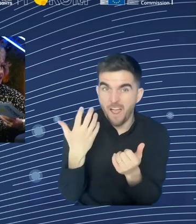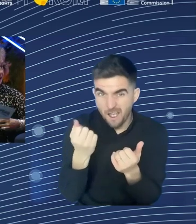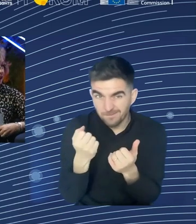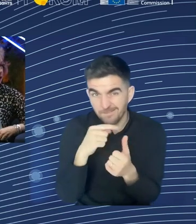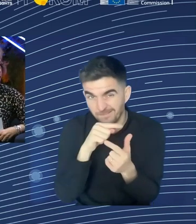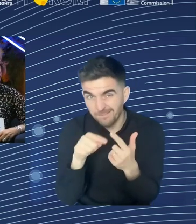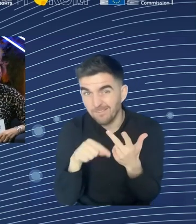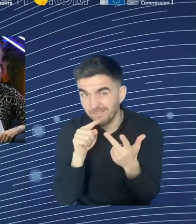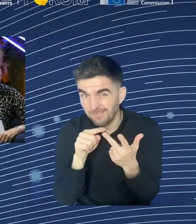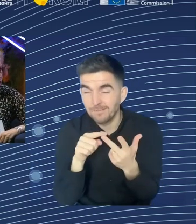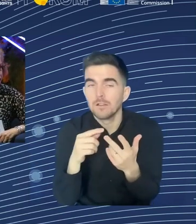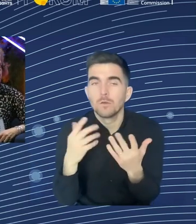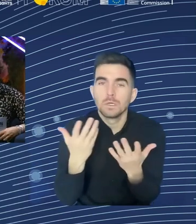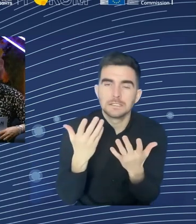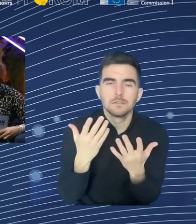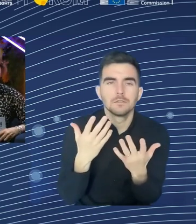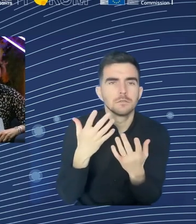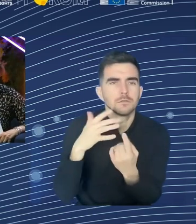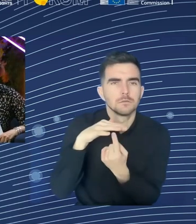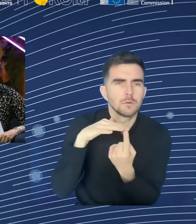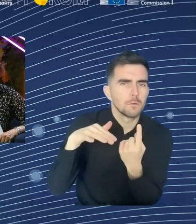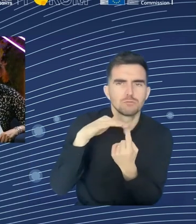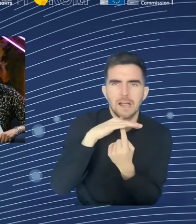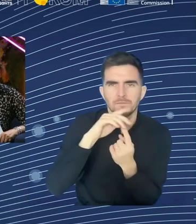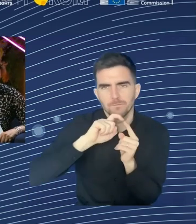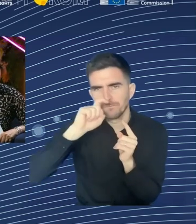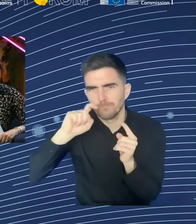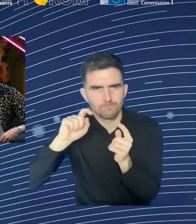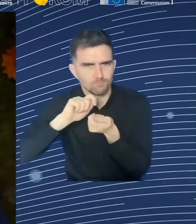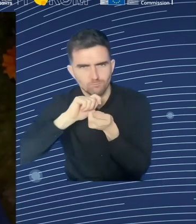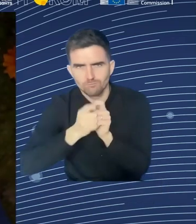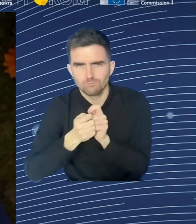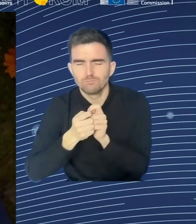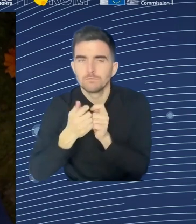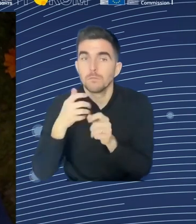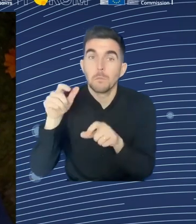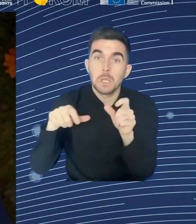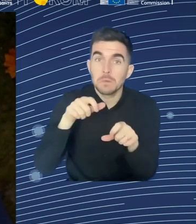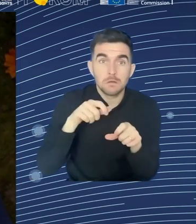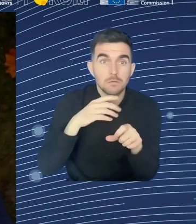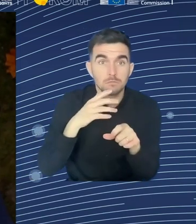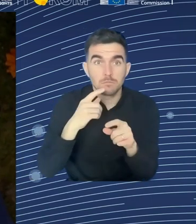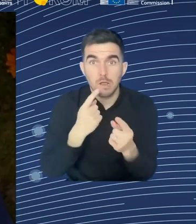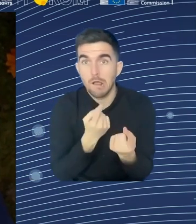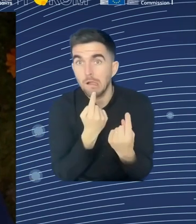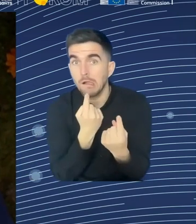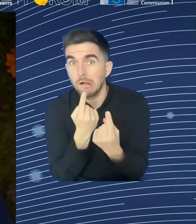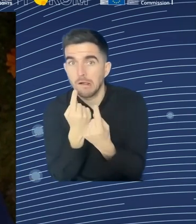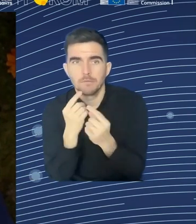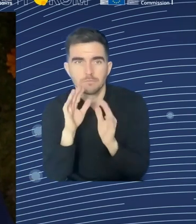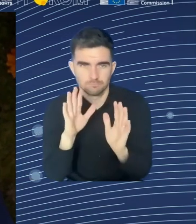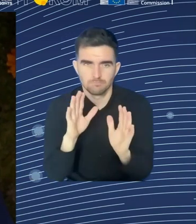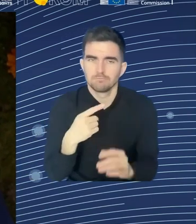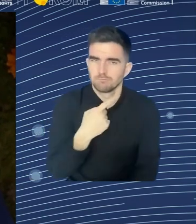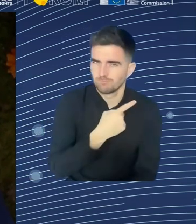and, you know, what are, in your view, the most striking drivers? Yeah. Well, thanks a lot for being here. It's really a pleasure to be.